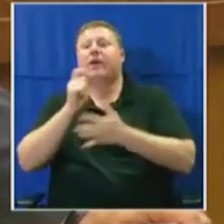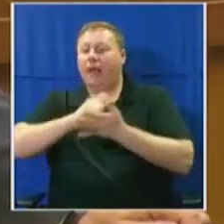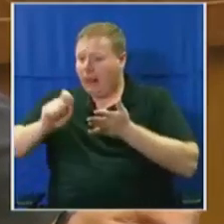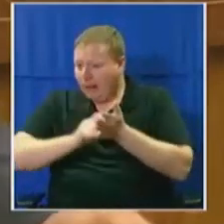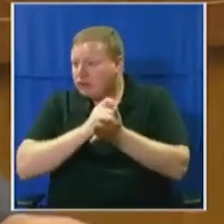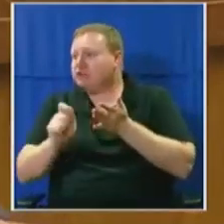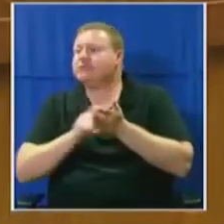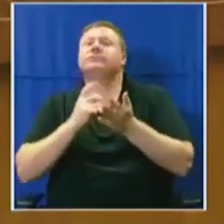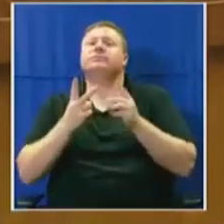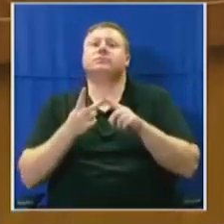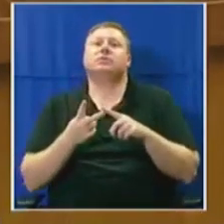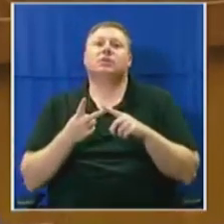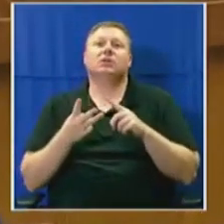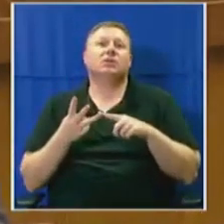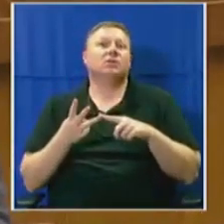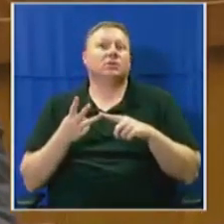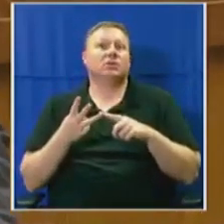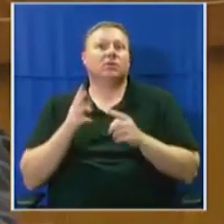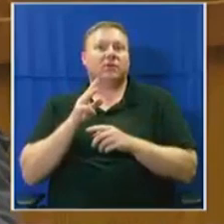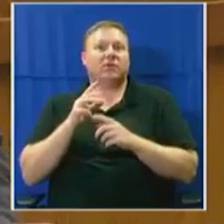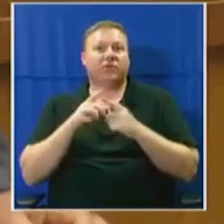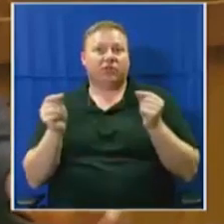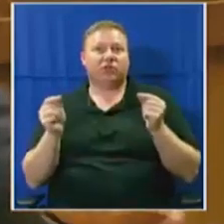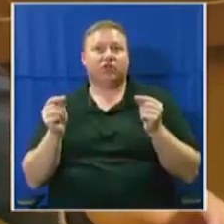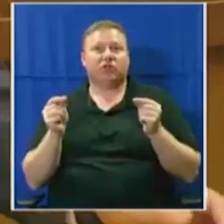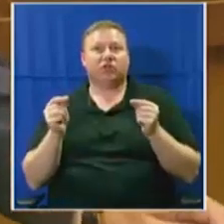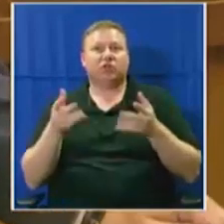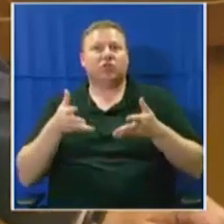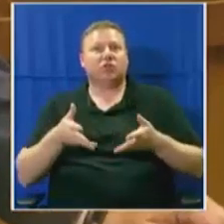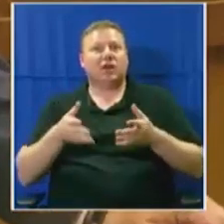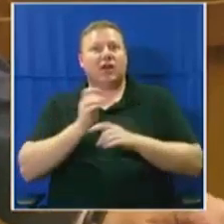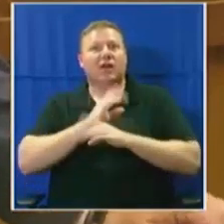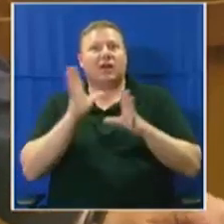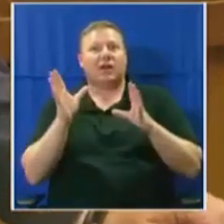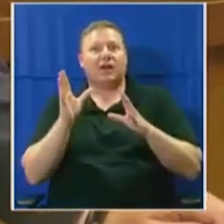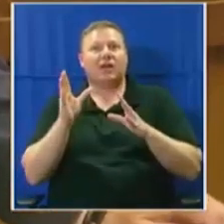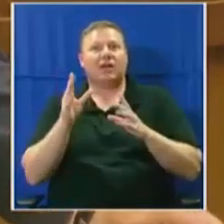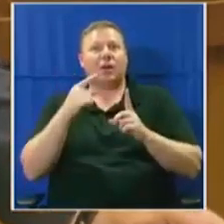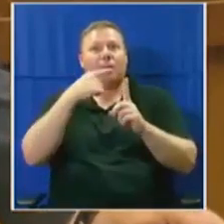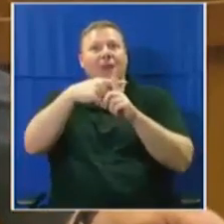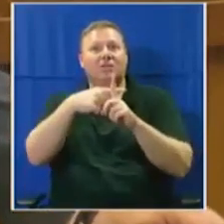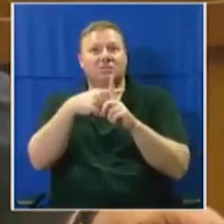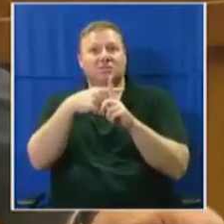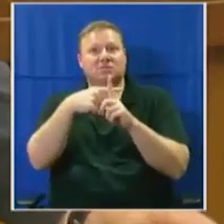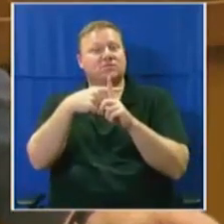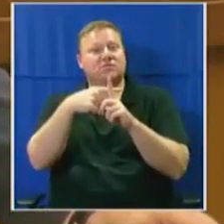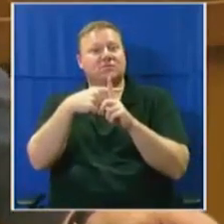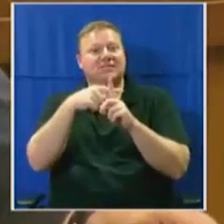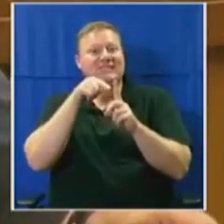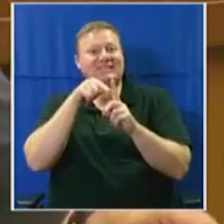election. And after the election, and specifically today, it became clear to me that the term plus is a very popular term.